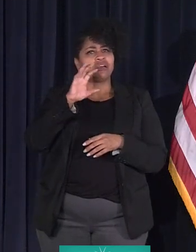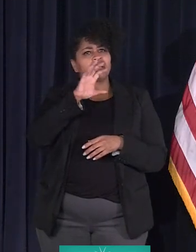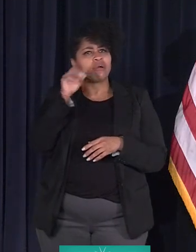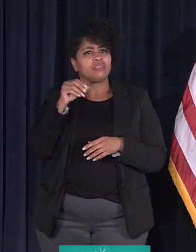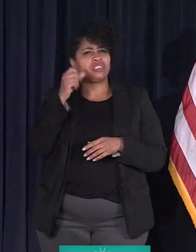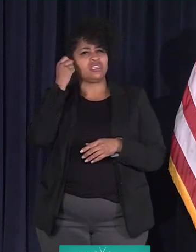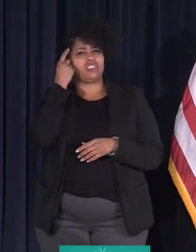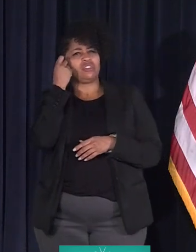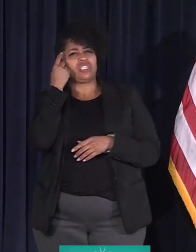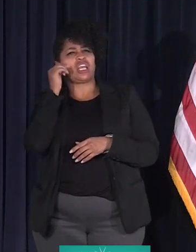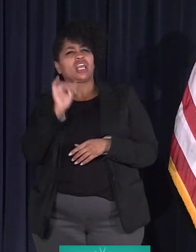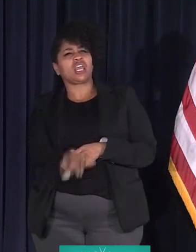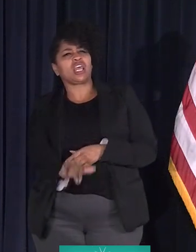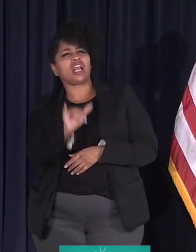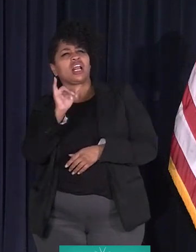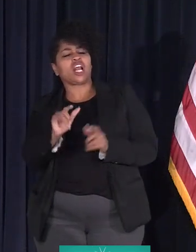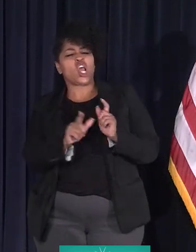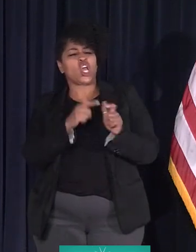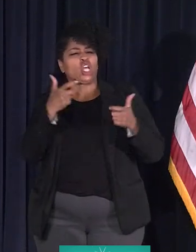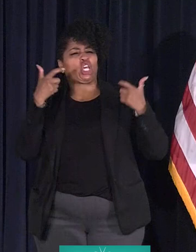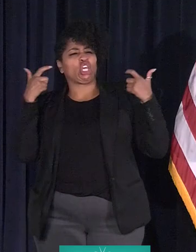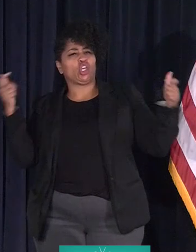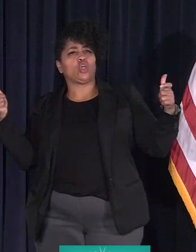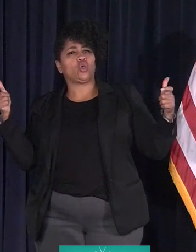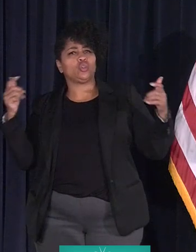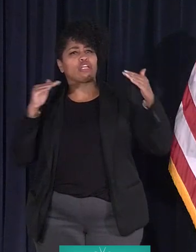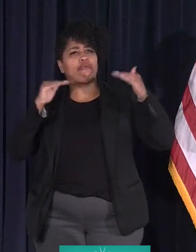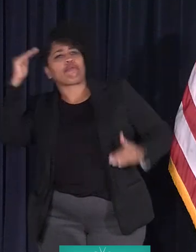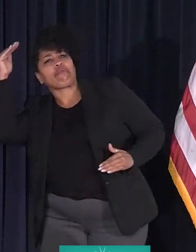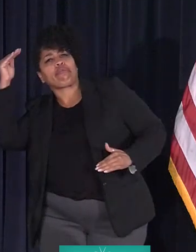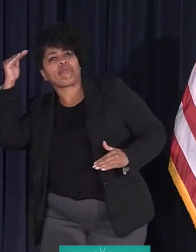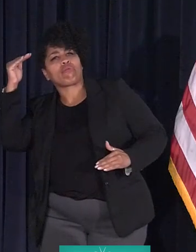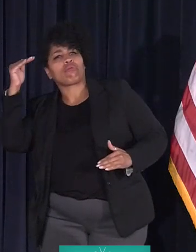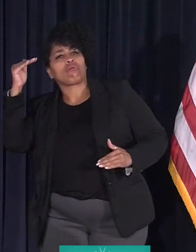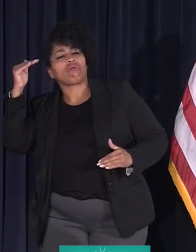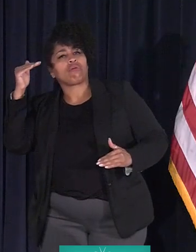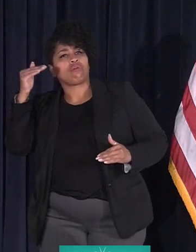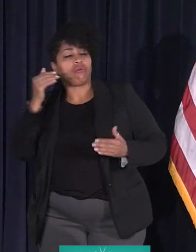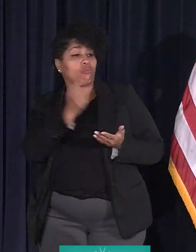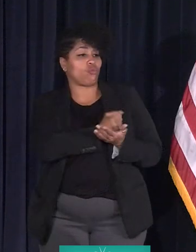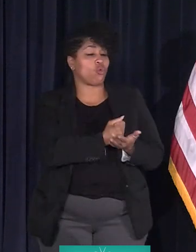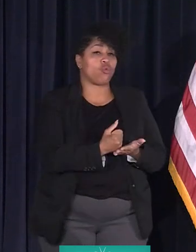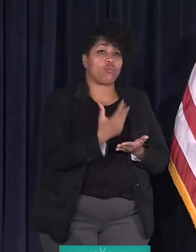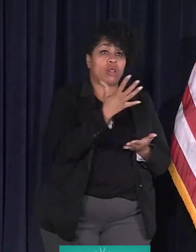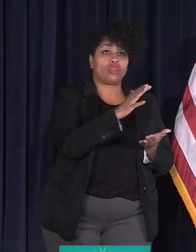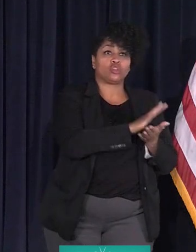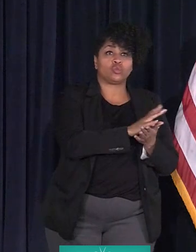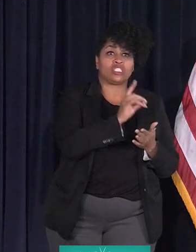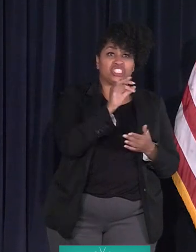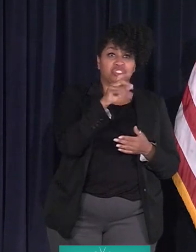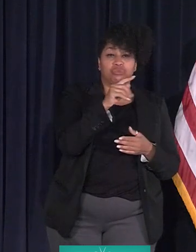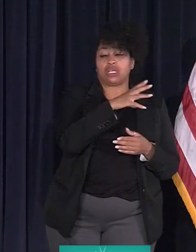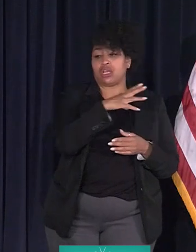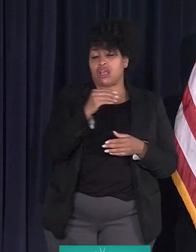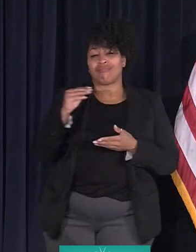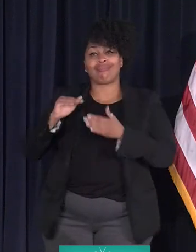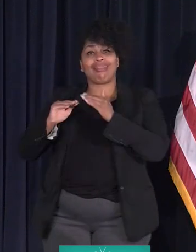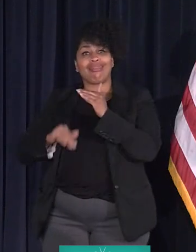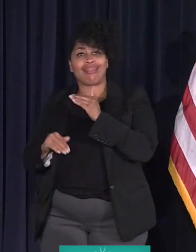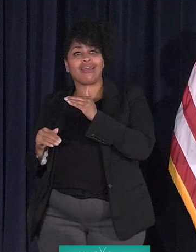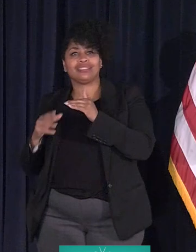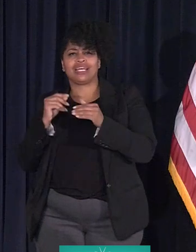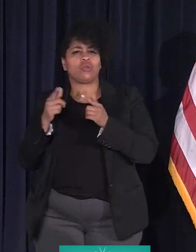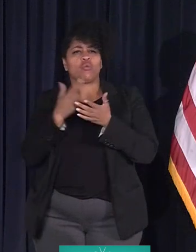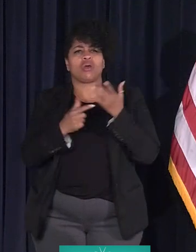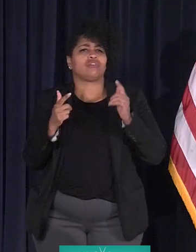huge gap there is between the wealthier districts and the less wealthy districts and, of course, what a huge